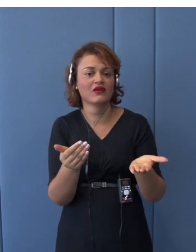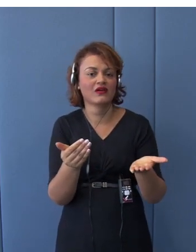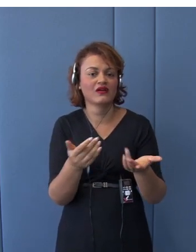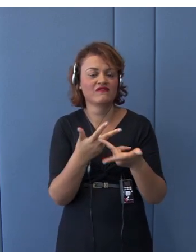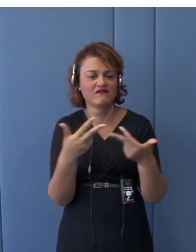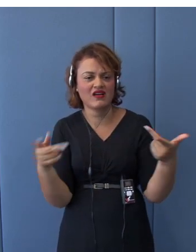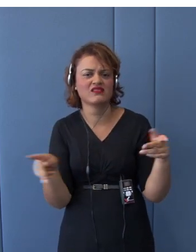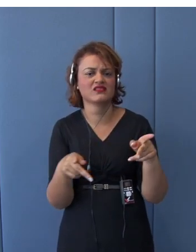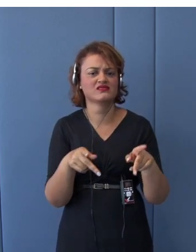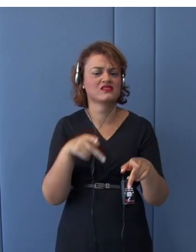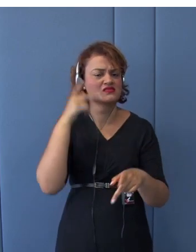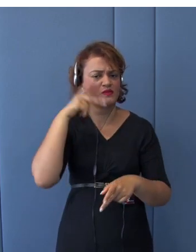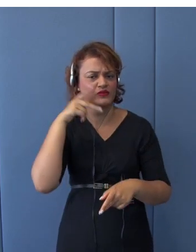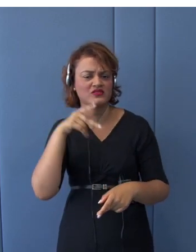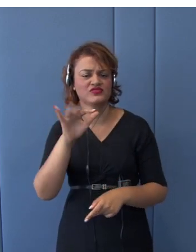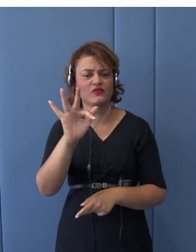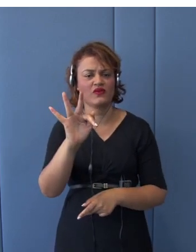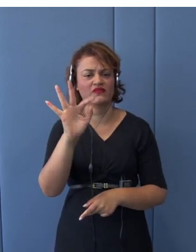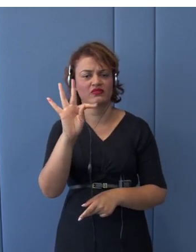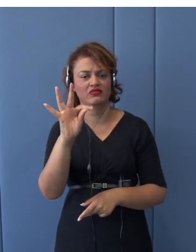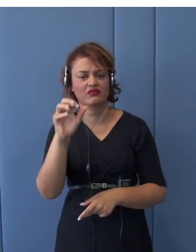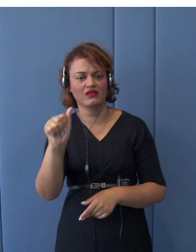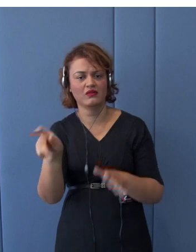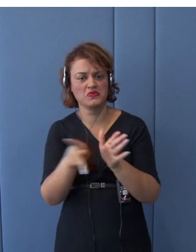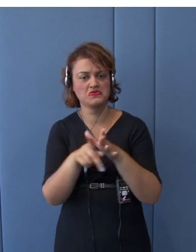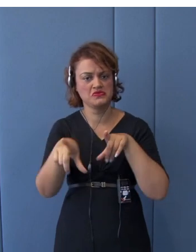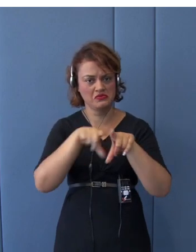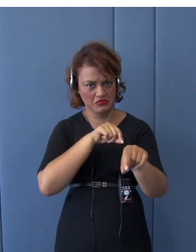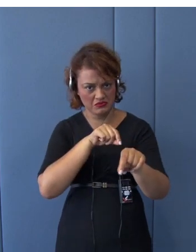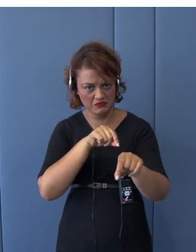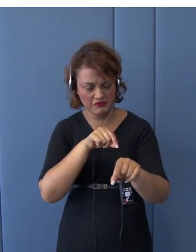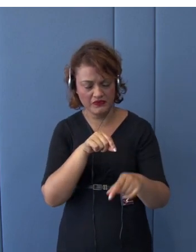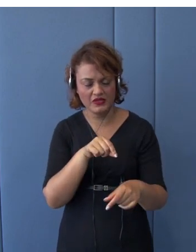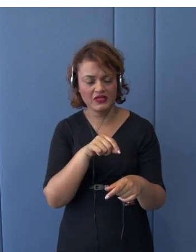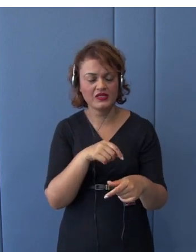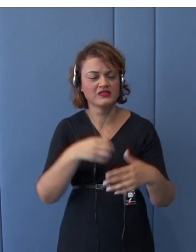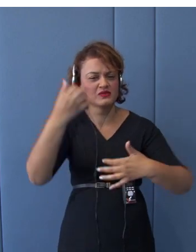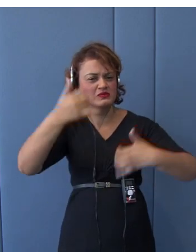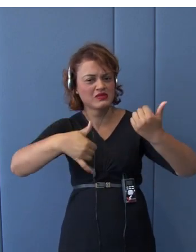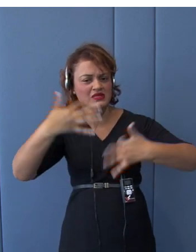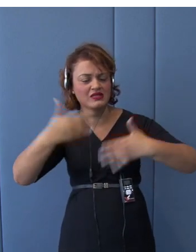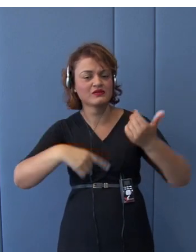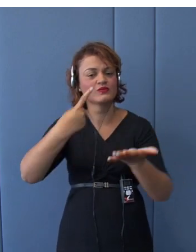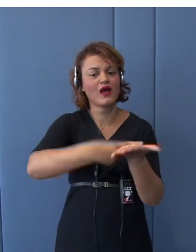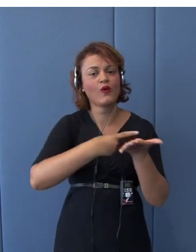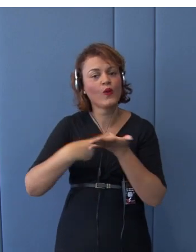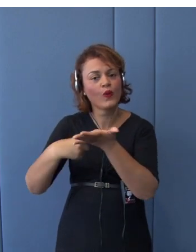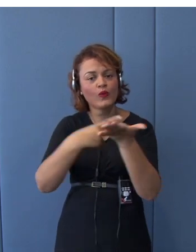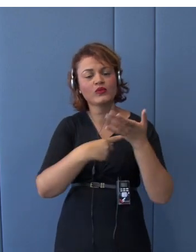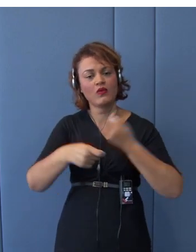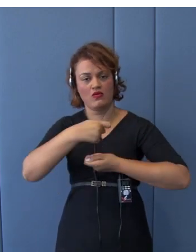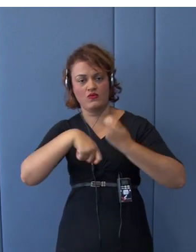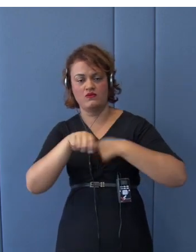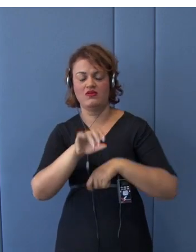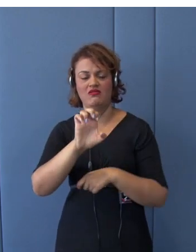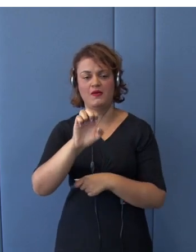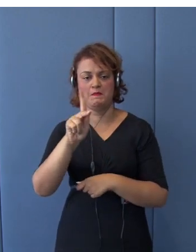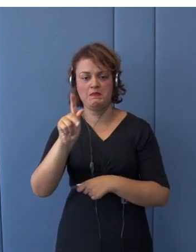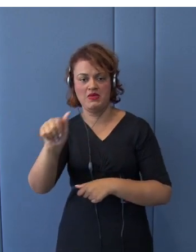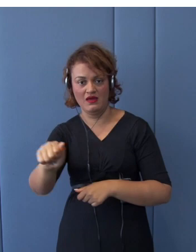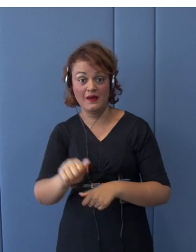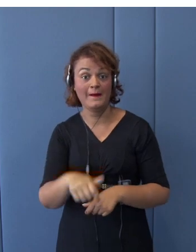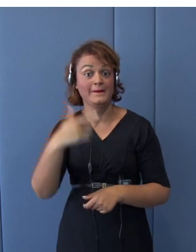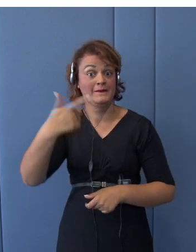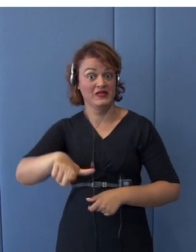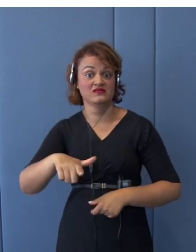is described as EPA, Economic Partnership Agreement. And then I'd like to go on how,